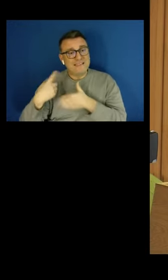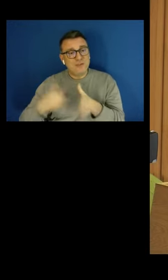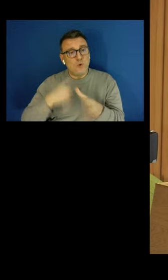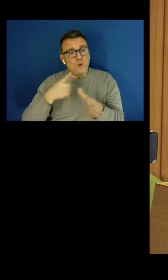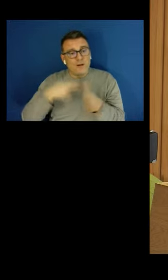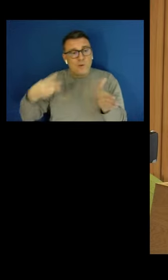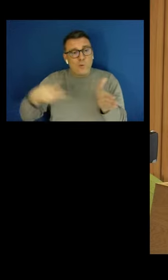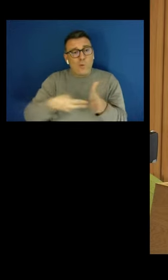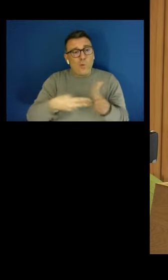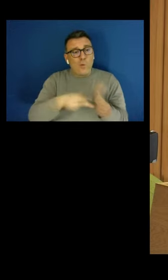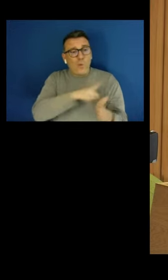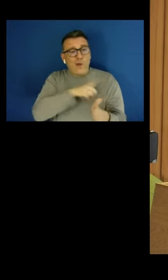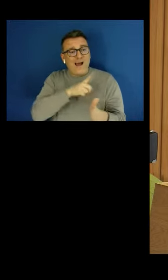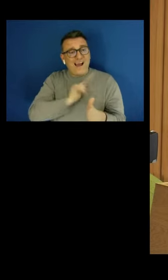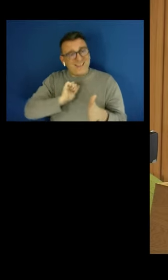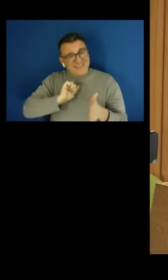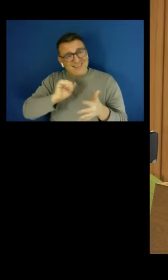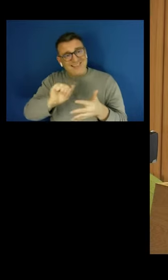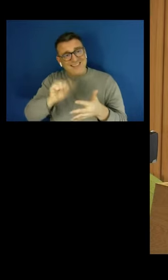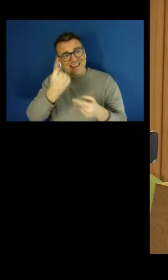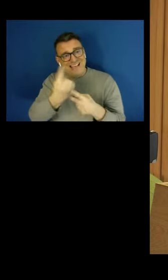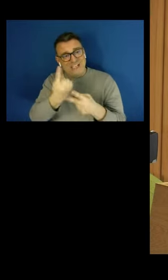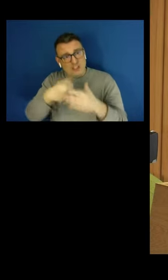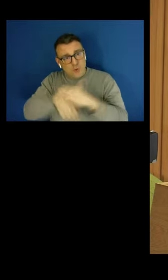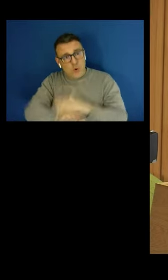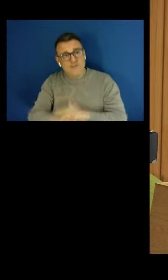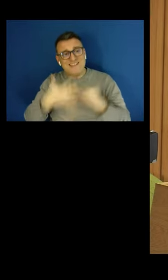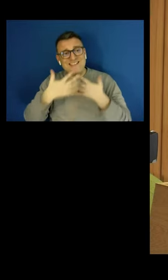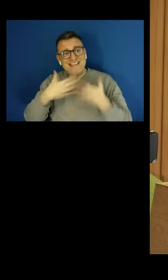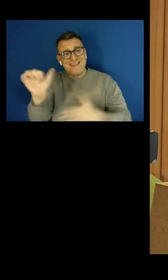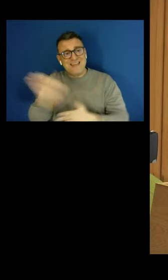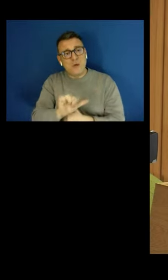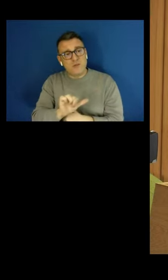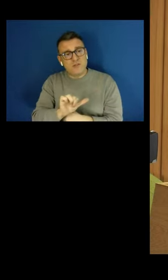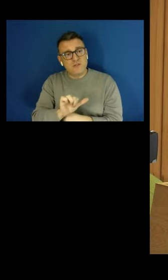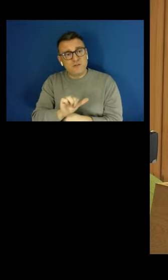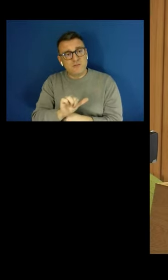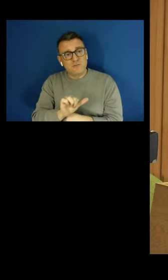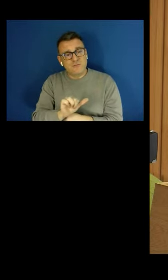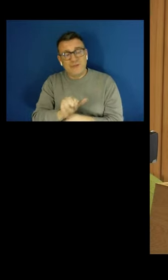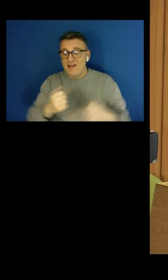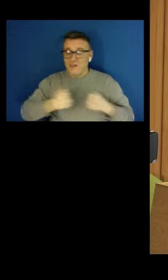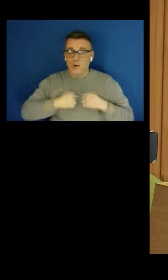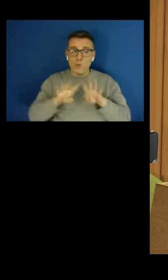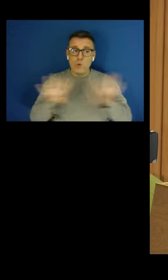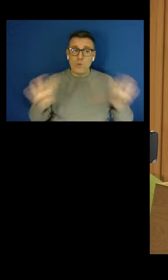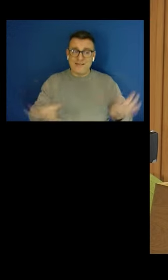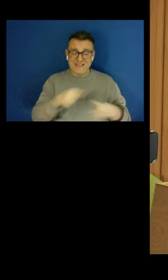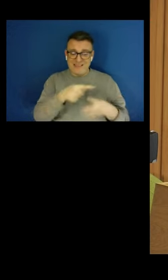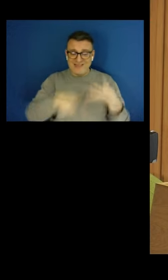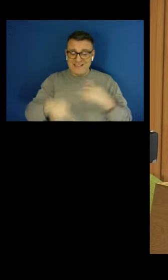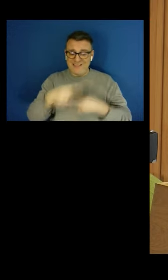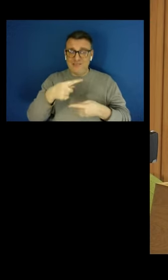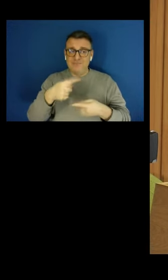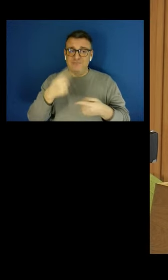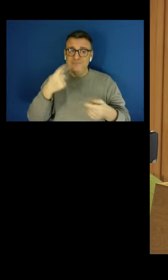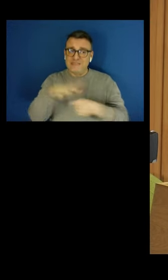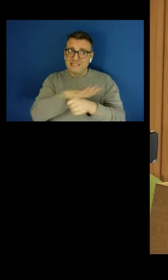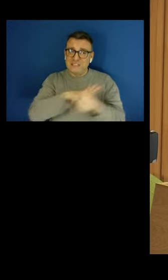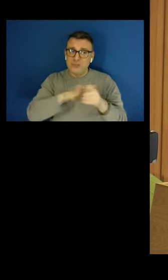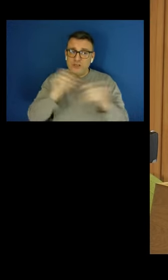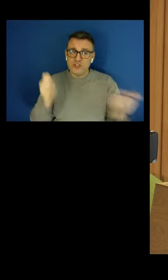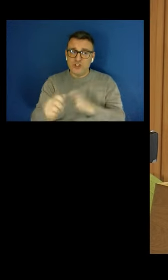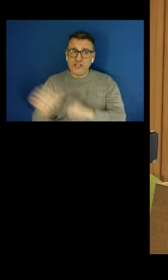We think our committee said that ought to be change. We think it could be, and we think that it should be.